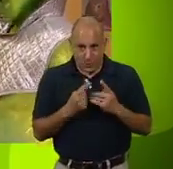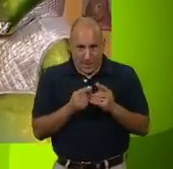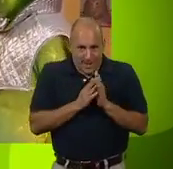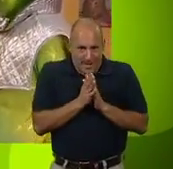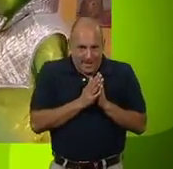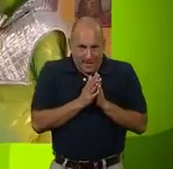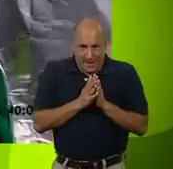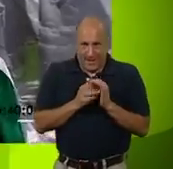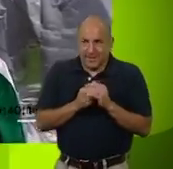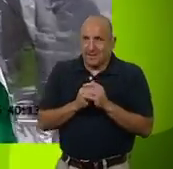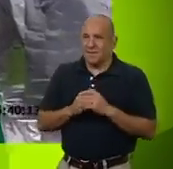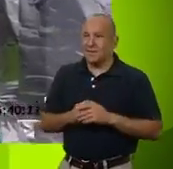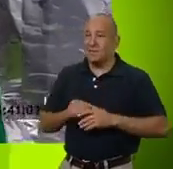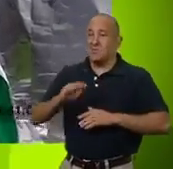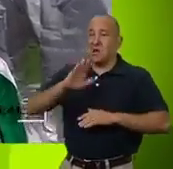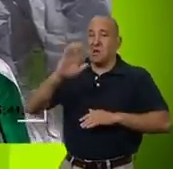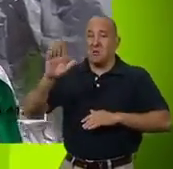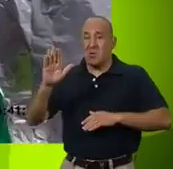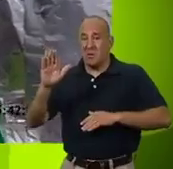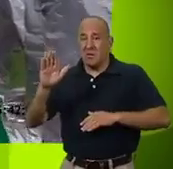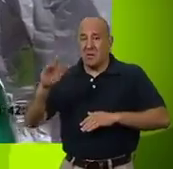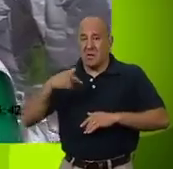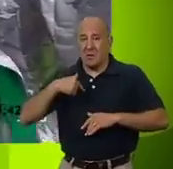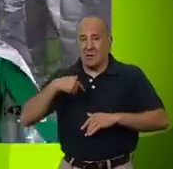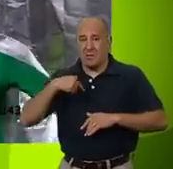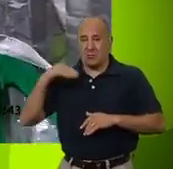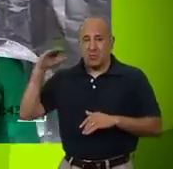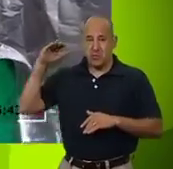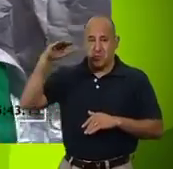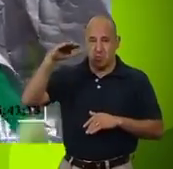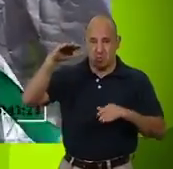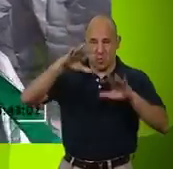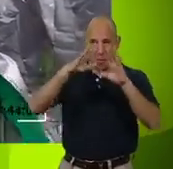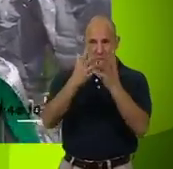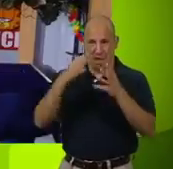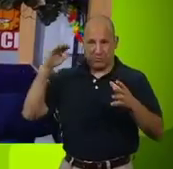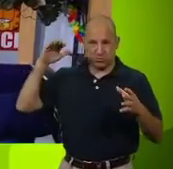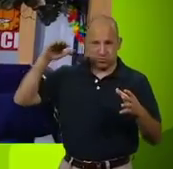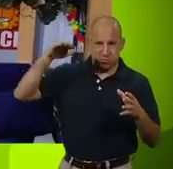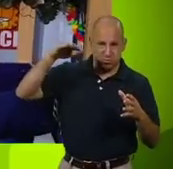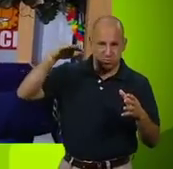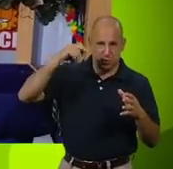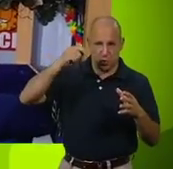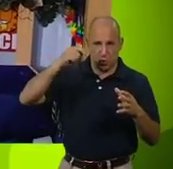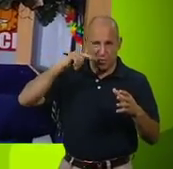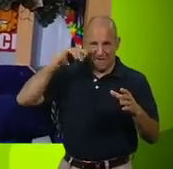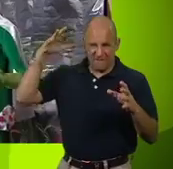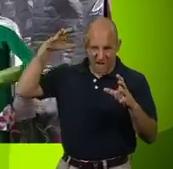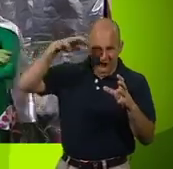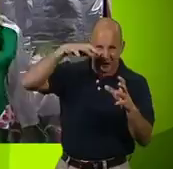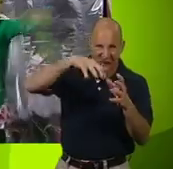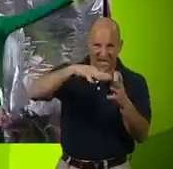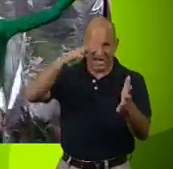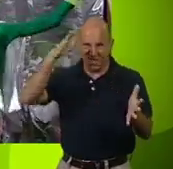something. Tantu Bantu. Our cosmic destroyers are in orbit round your pitiful planet. Soon we shall invade